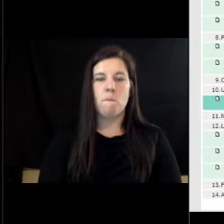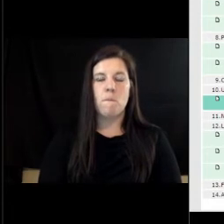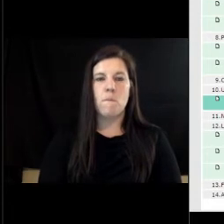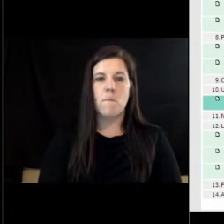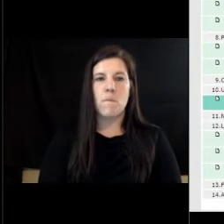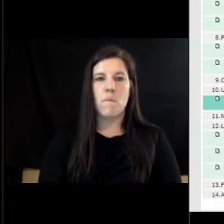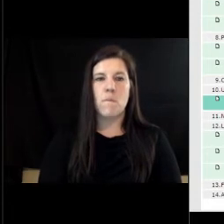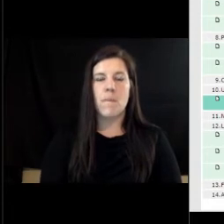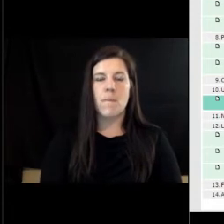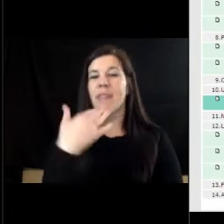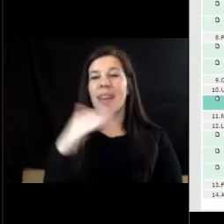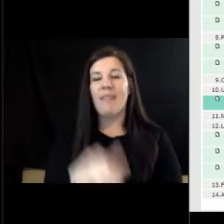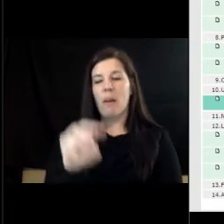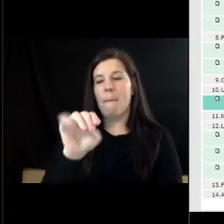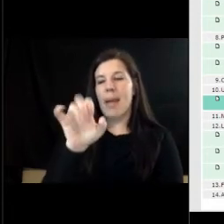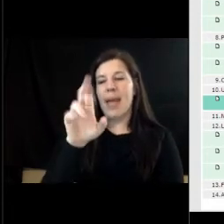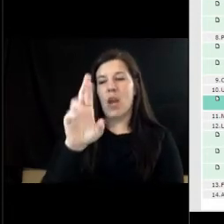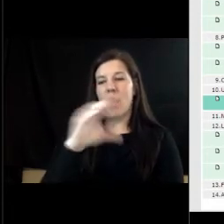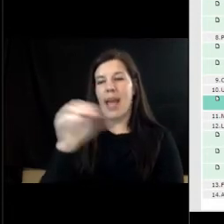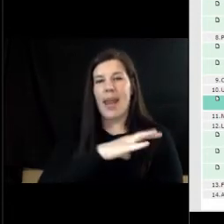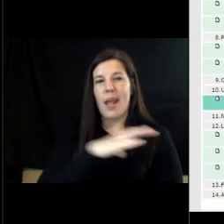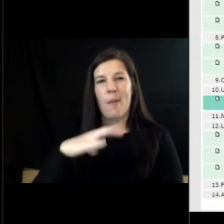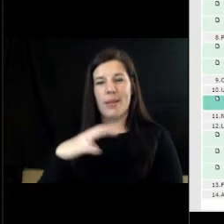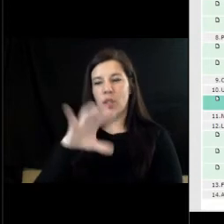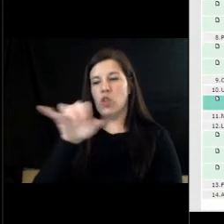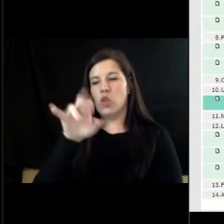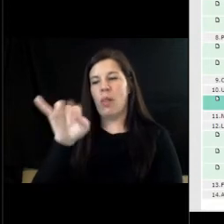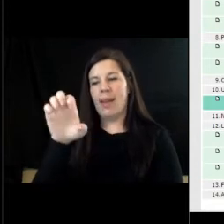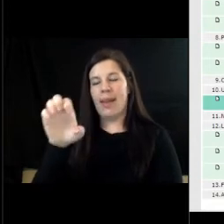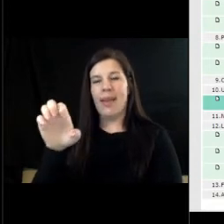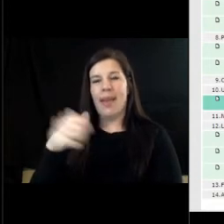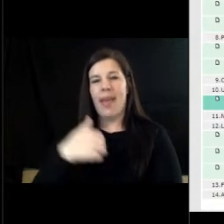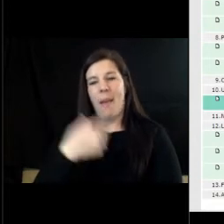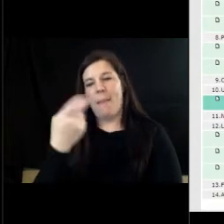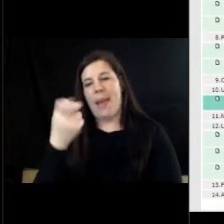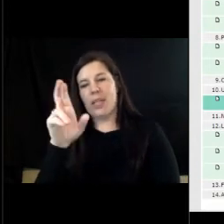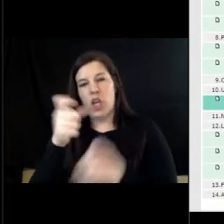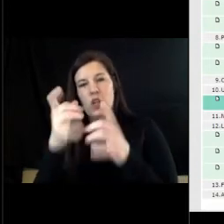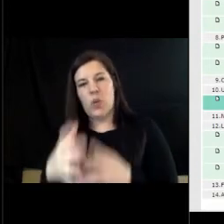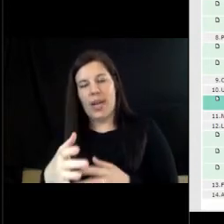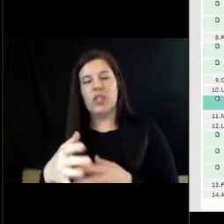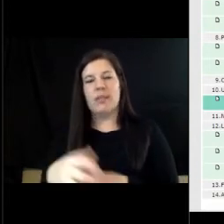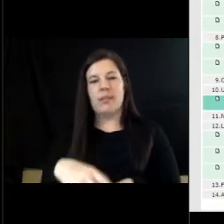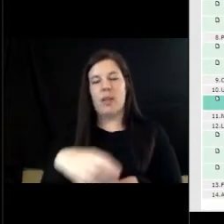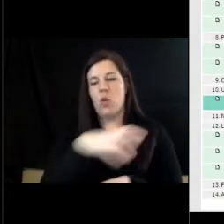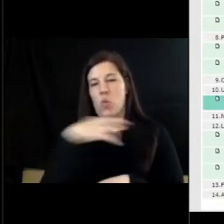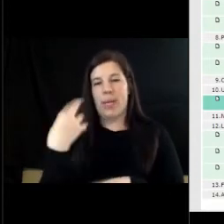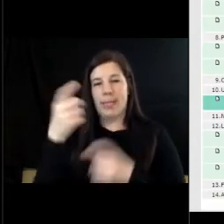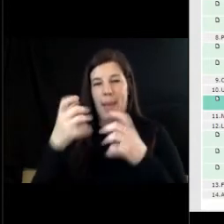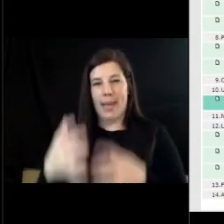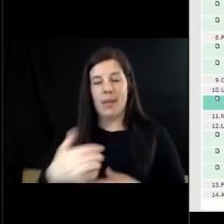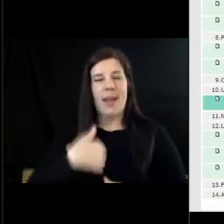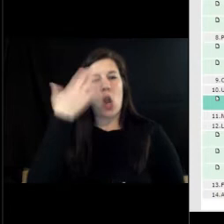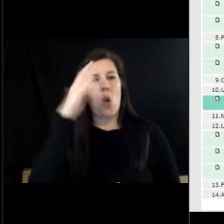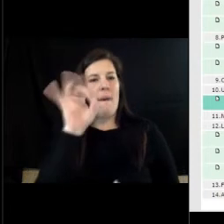good evening mayor and commission julie oldberry director of human resources and risk management um i don't know if you've all had an opportunity to